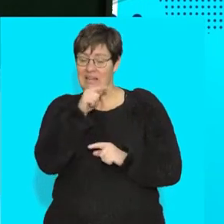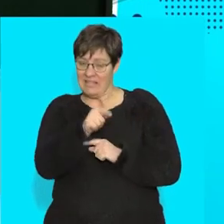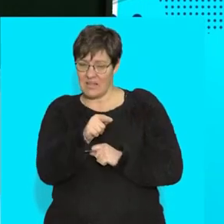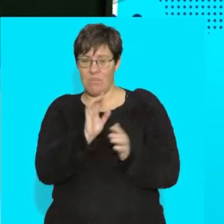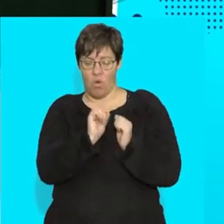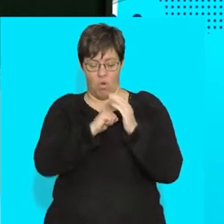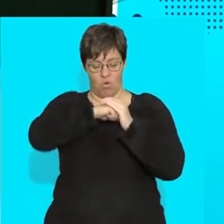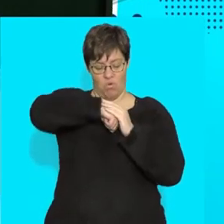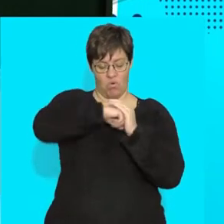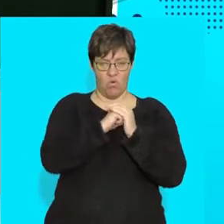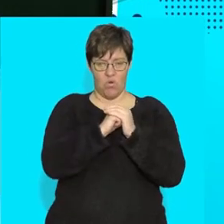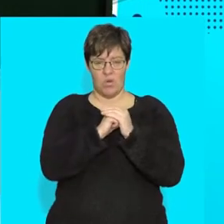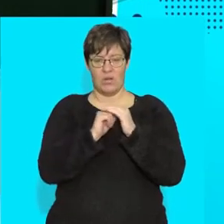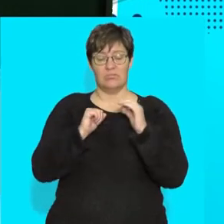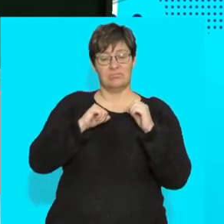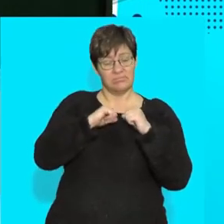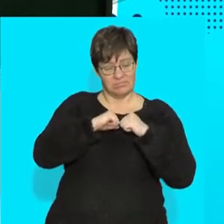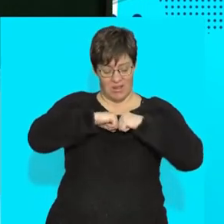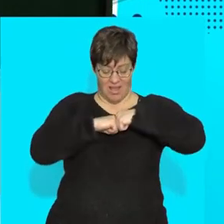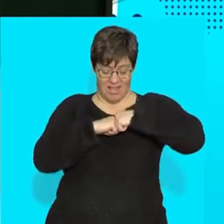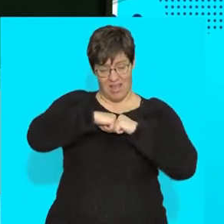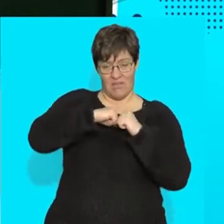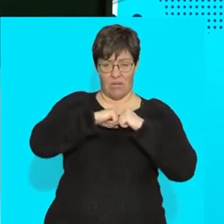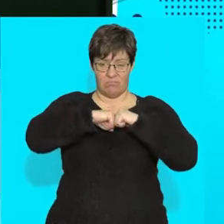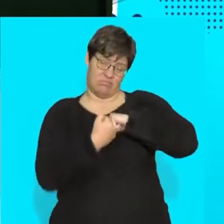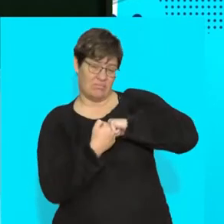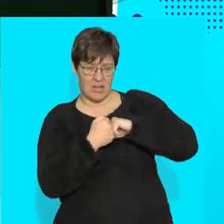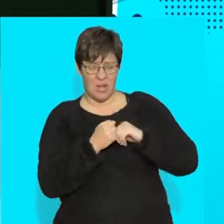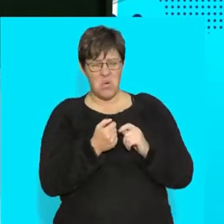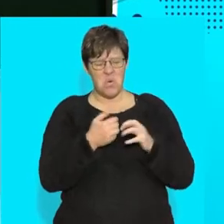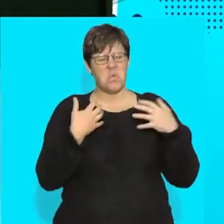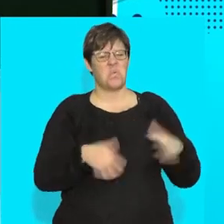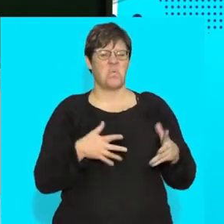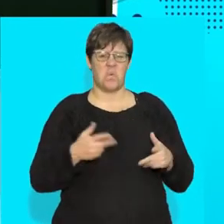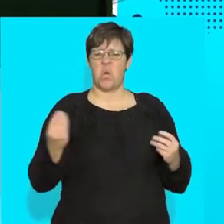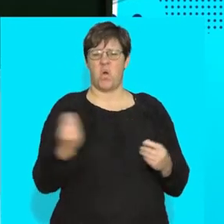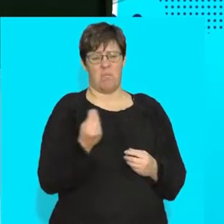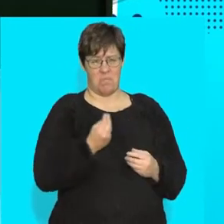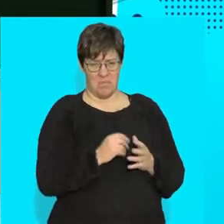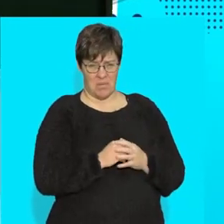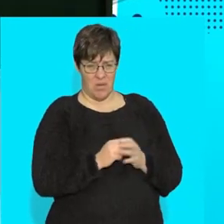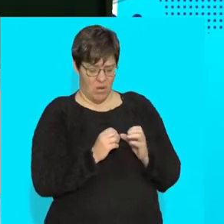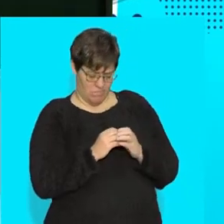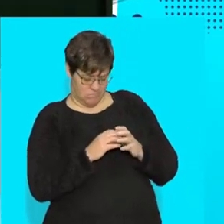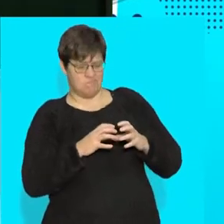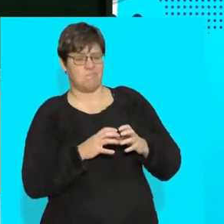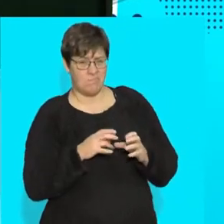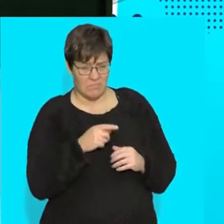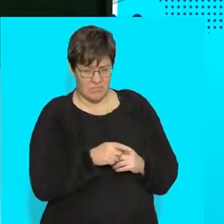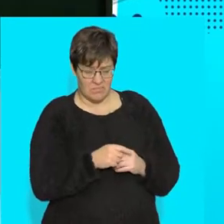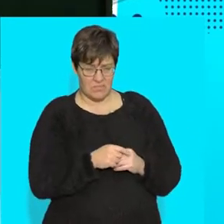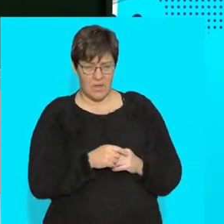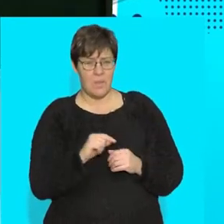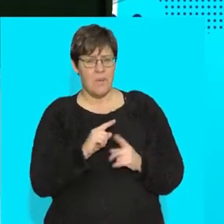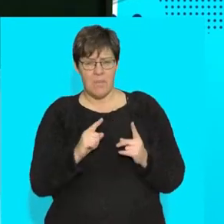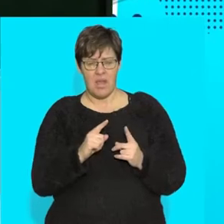nice and strong. And you guys know if you twist it, oh, then I really hurt it. And I damage it. But what have I got?